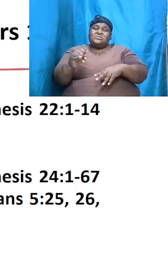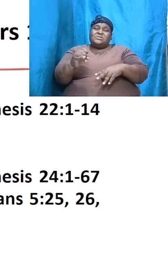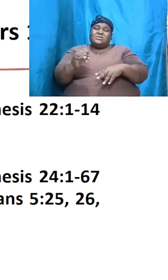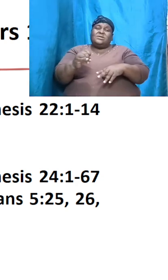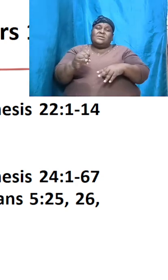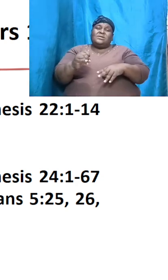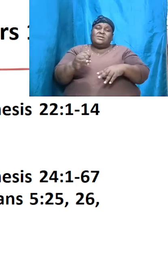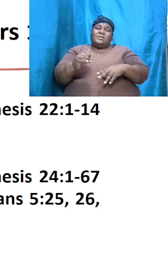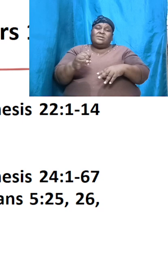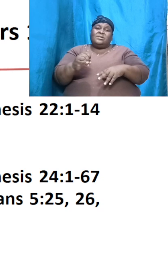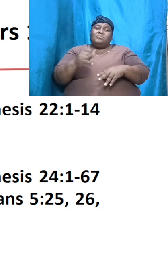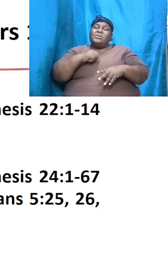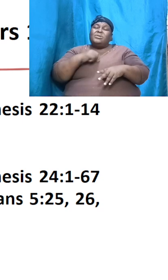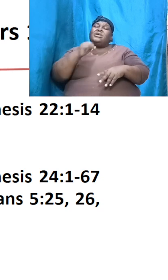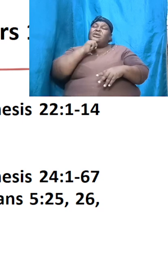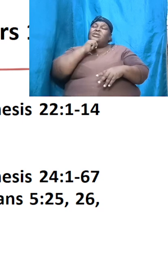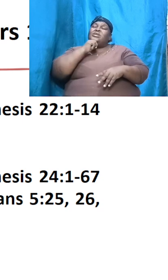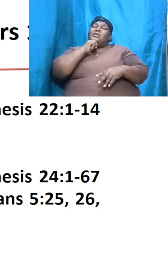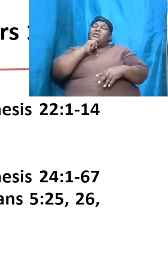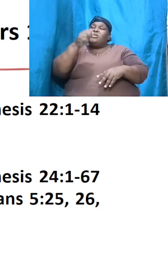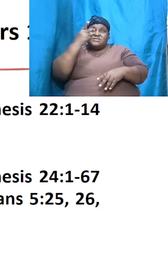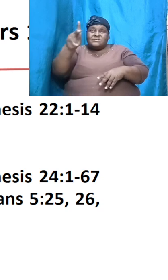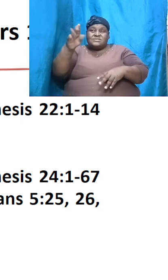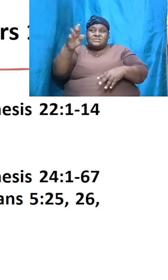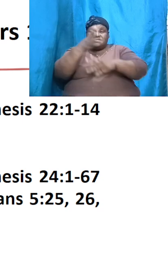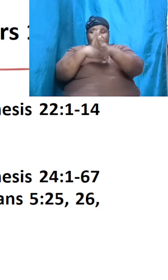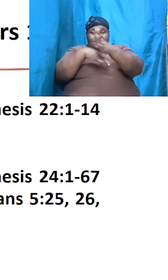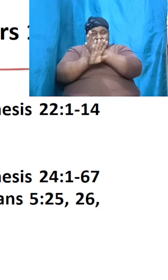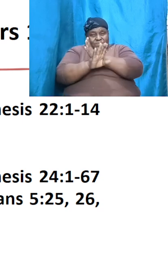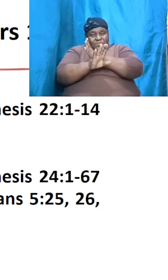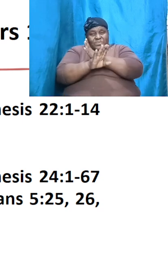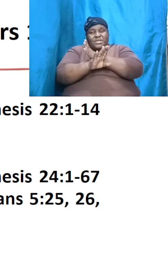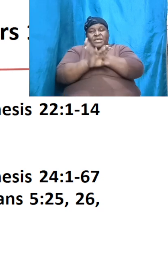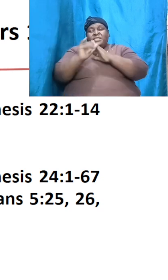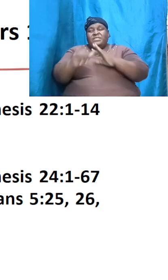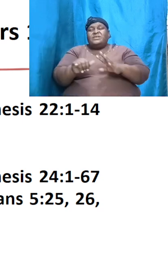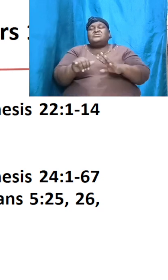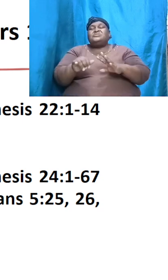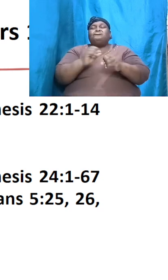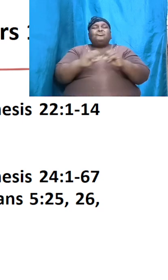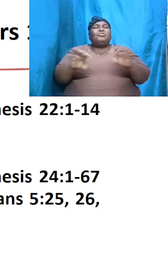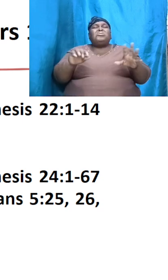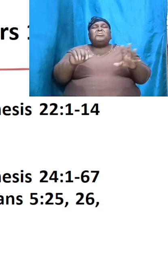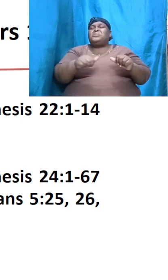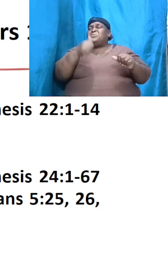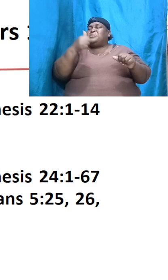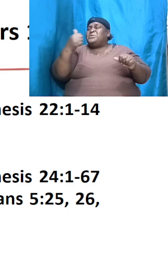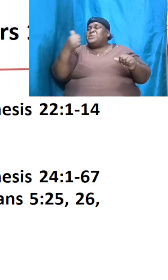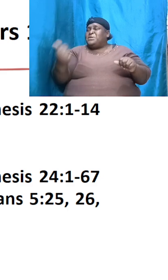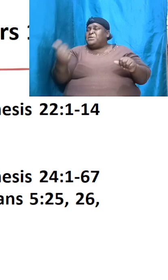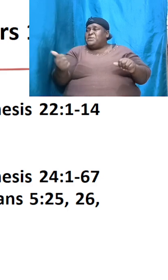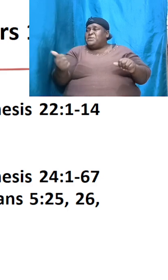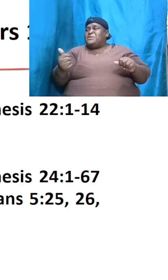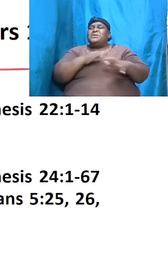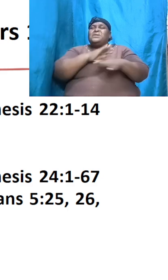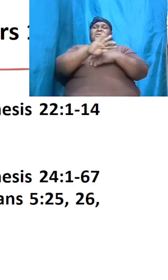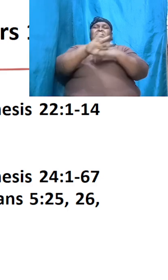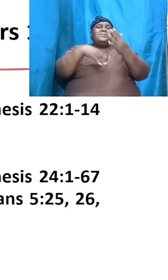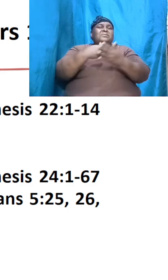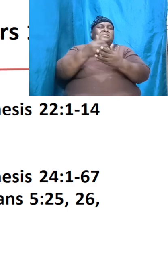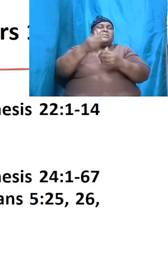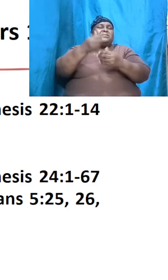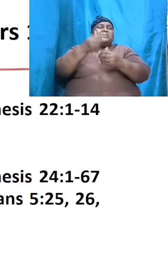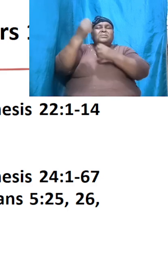unseen hand and that is none other than than almighty